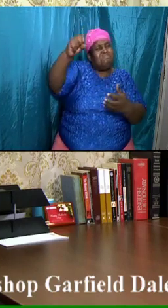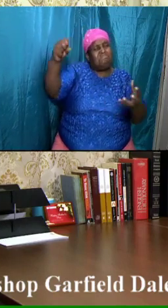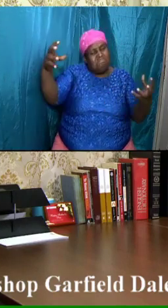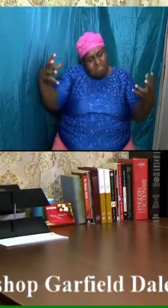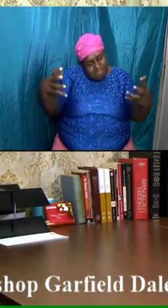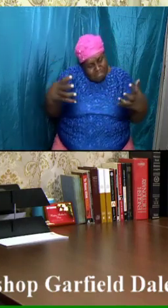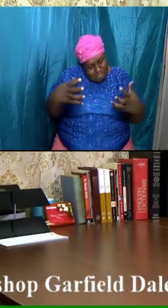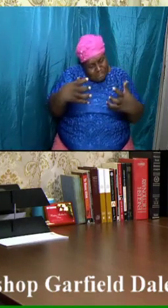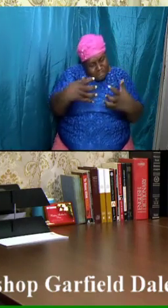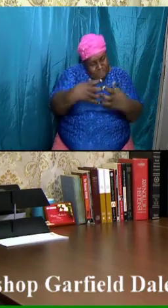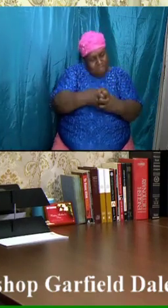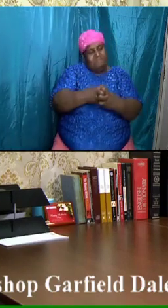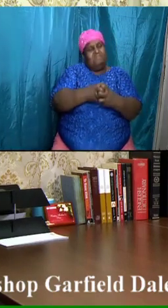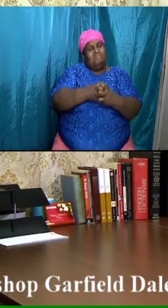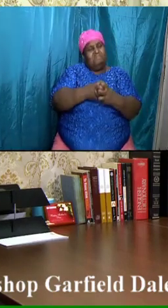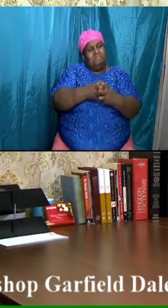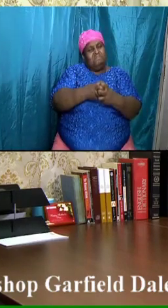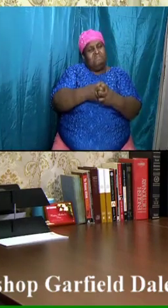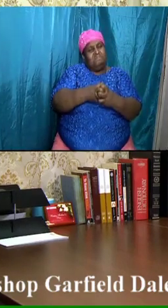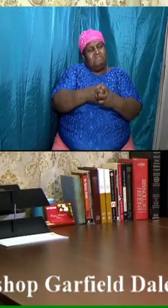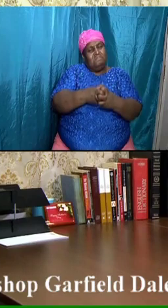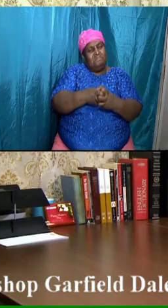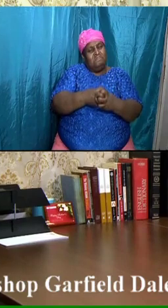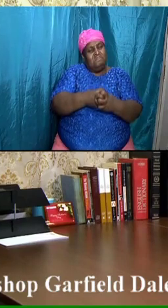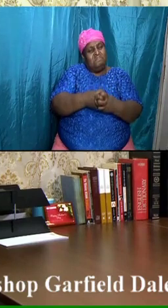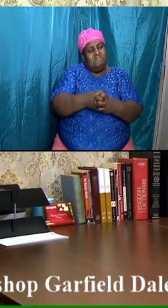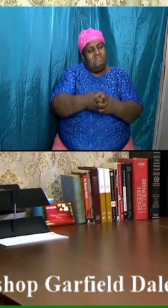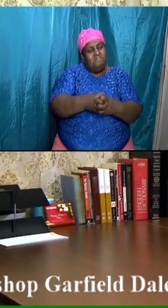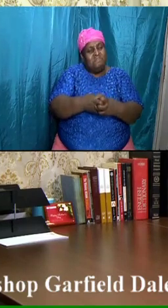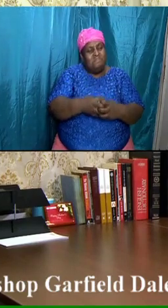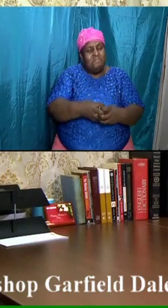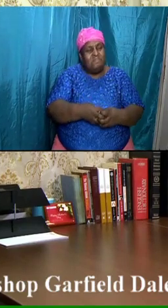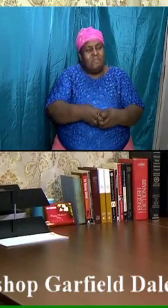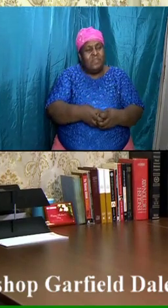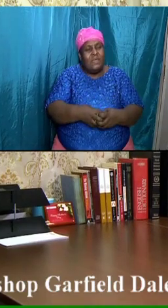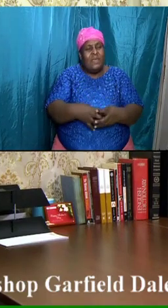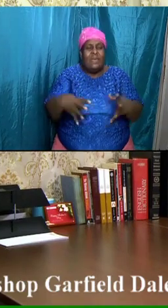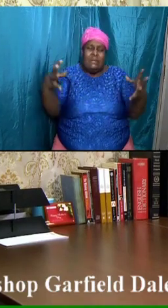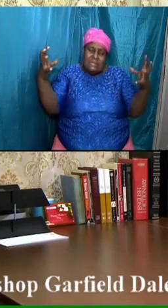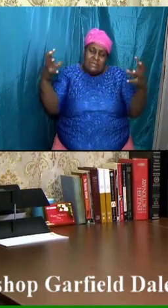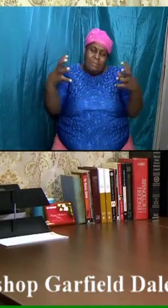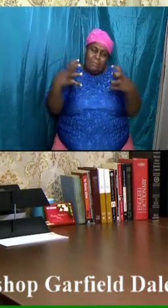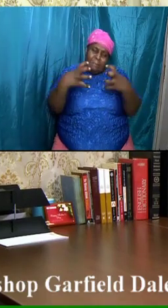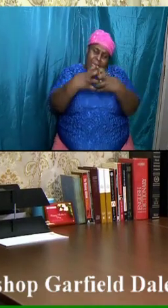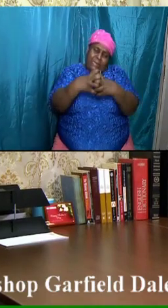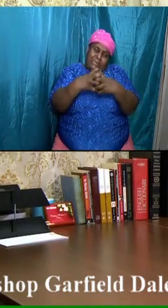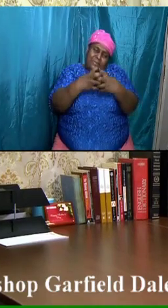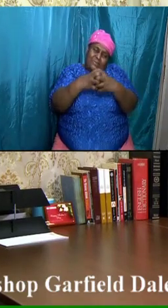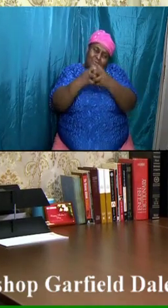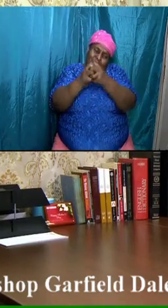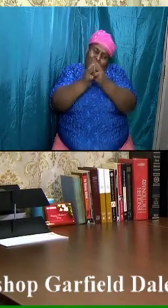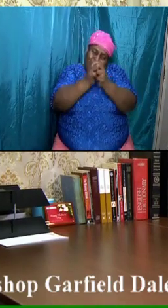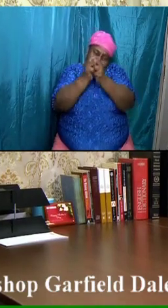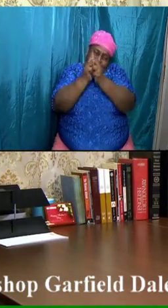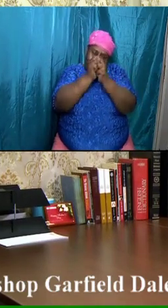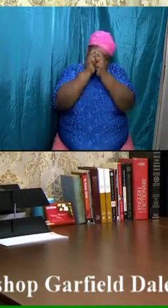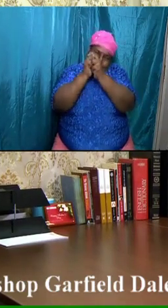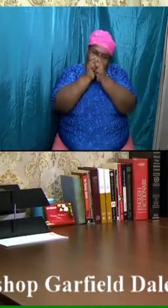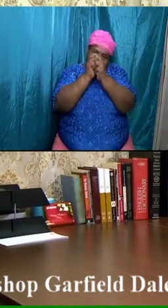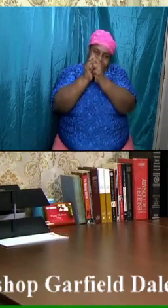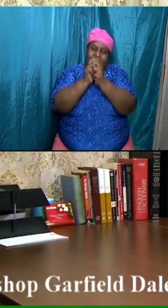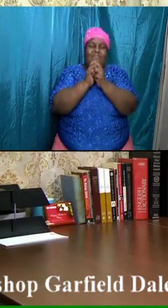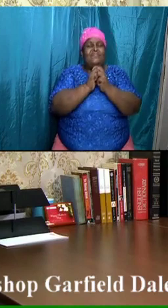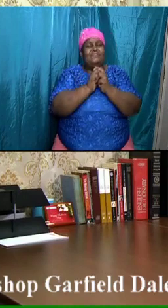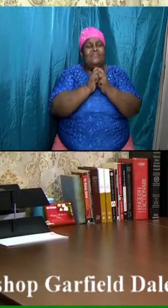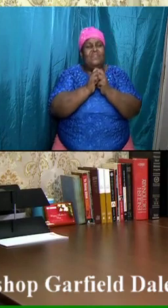yes the binding together yes the